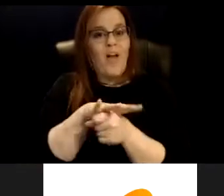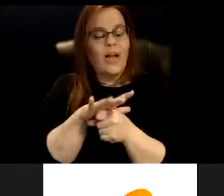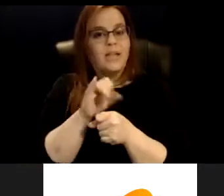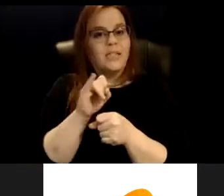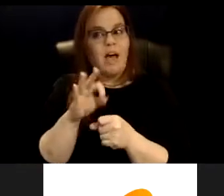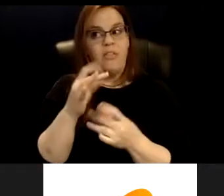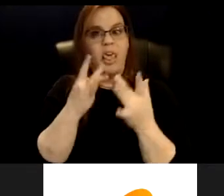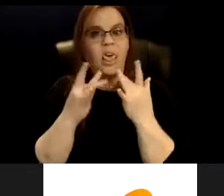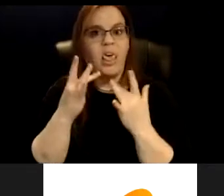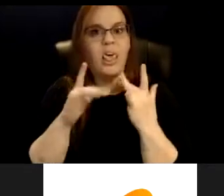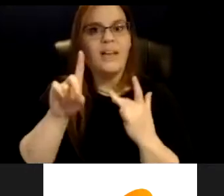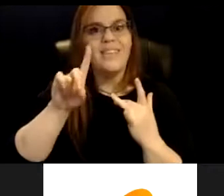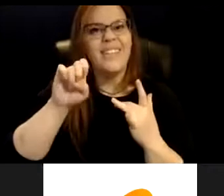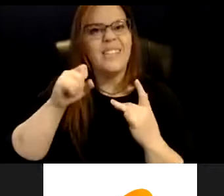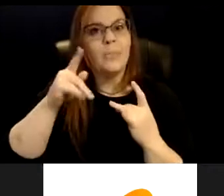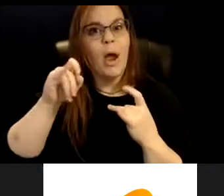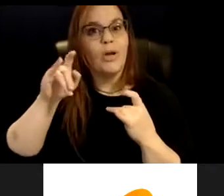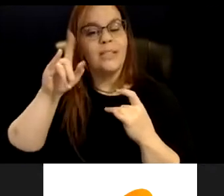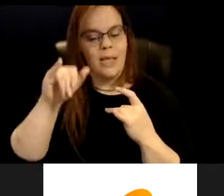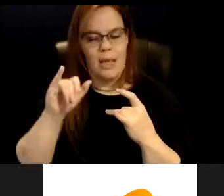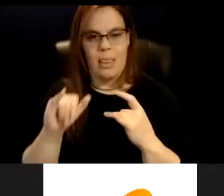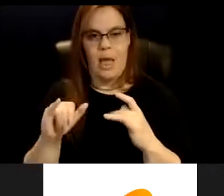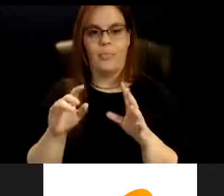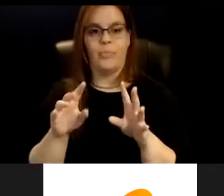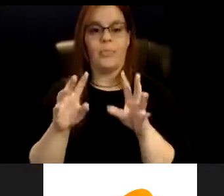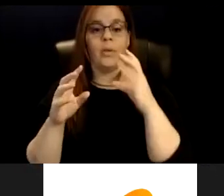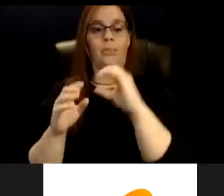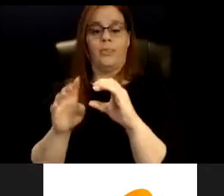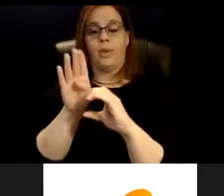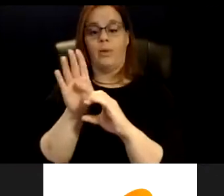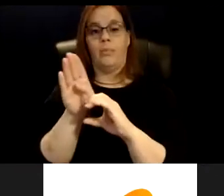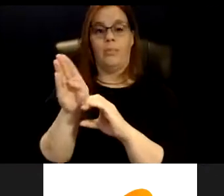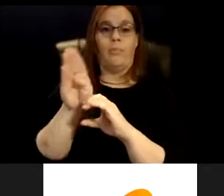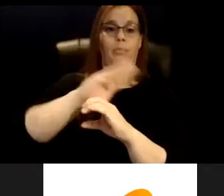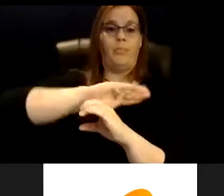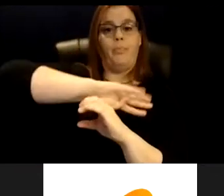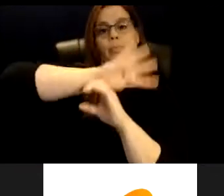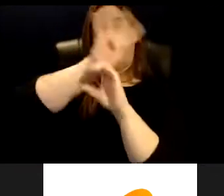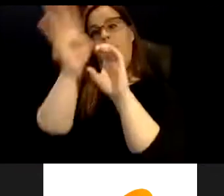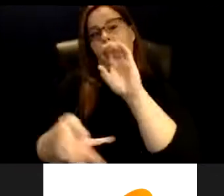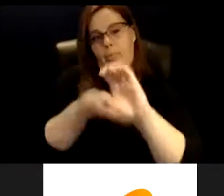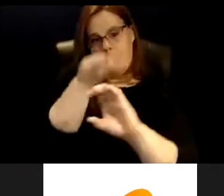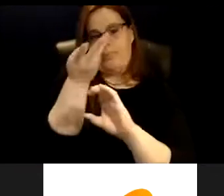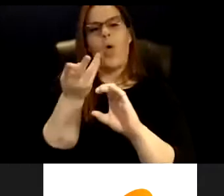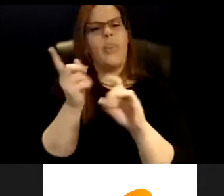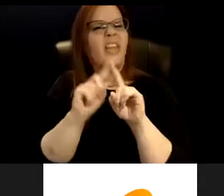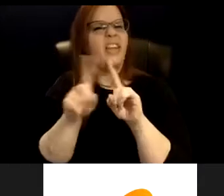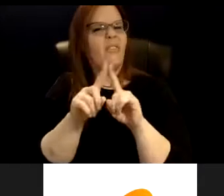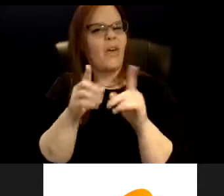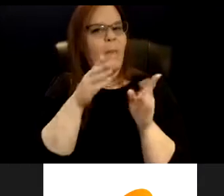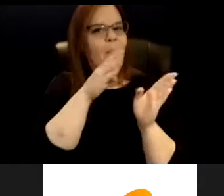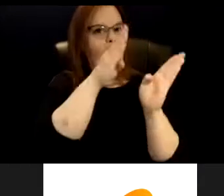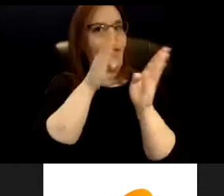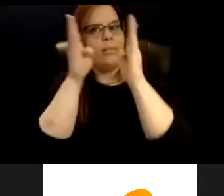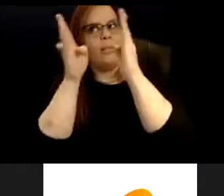That would be the hub. The spokes around the hub would be the multiple pathways that folks can take based on where they